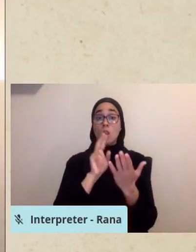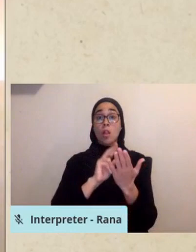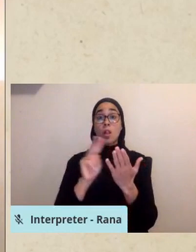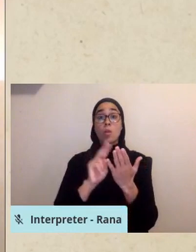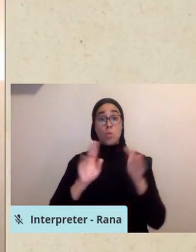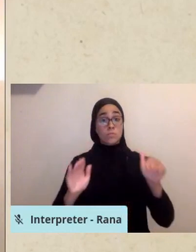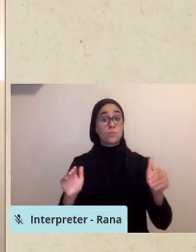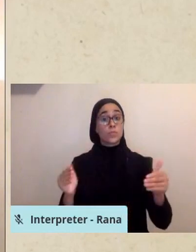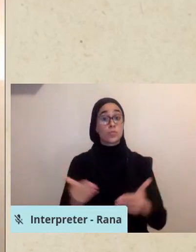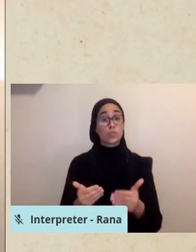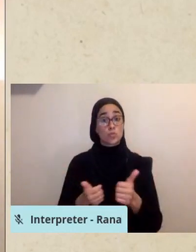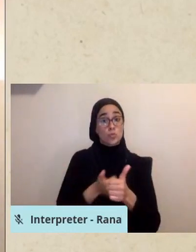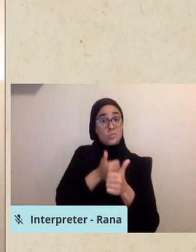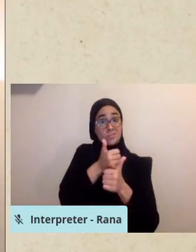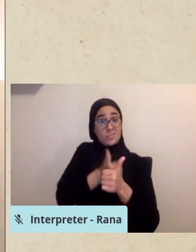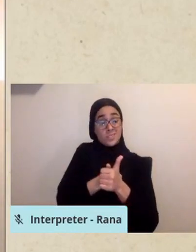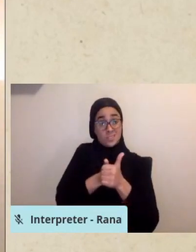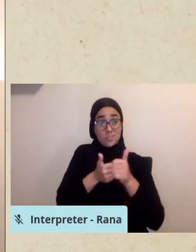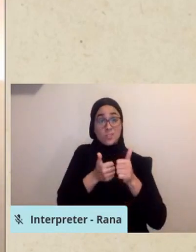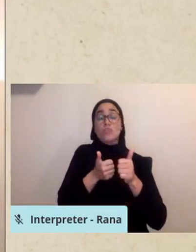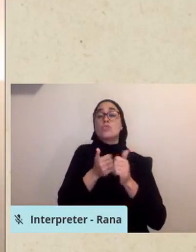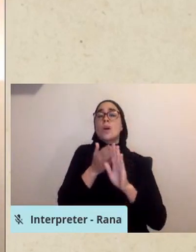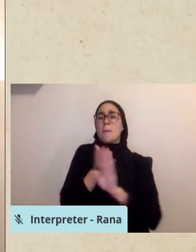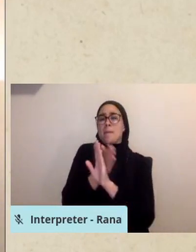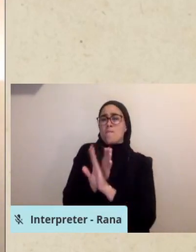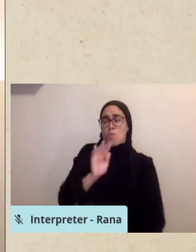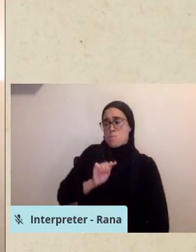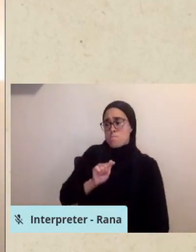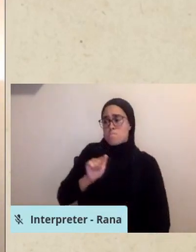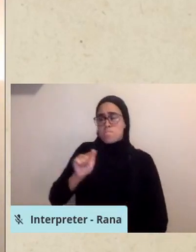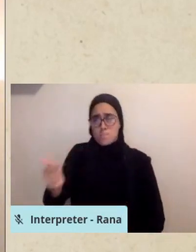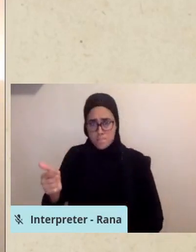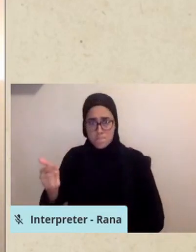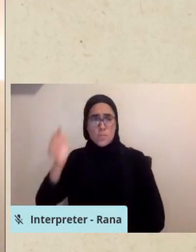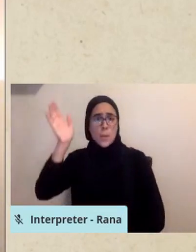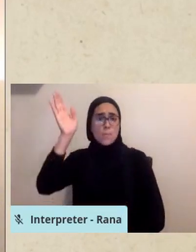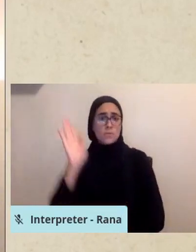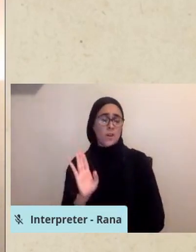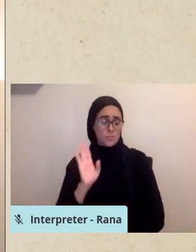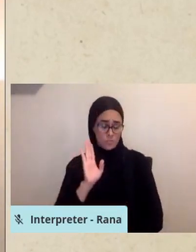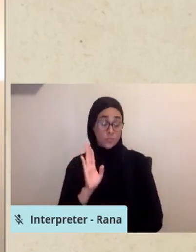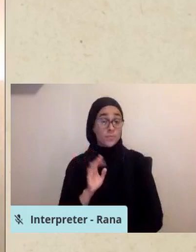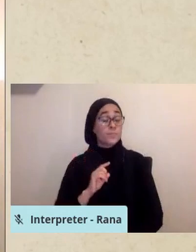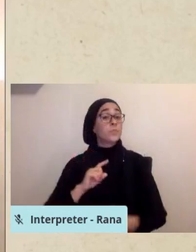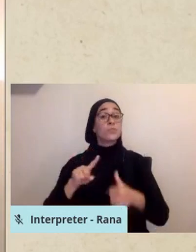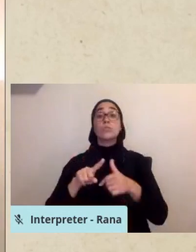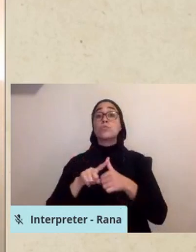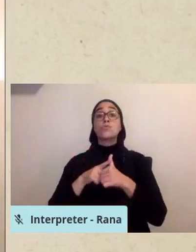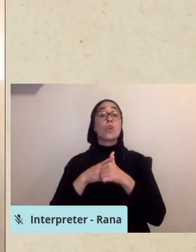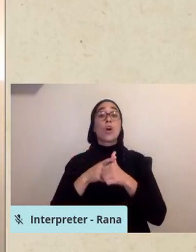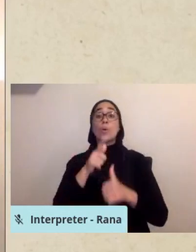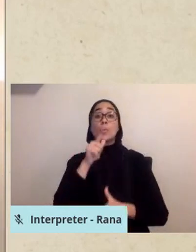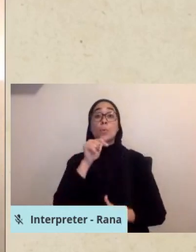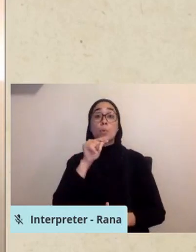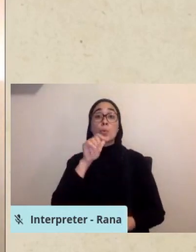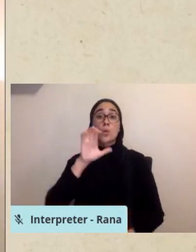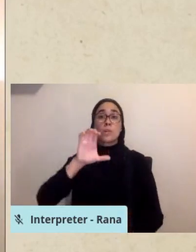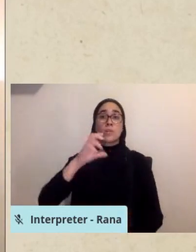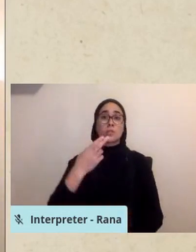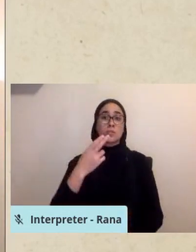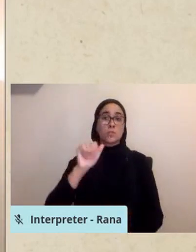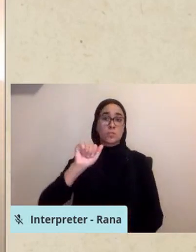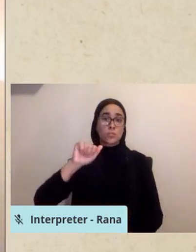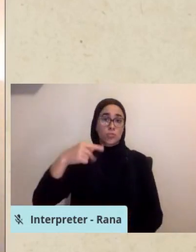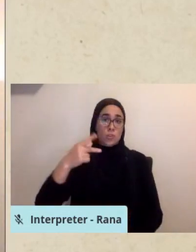of each of our presenters before they speak, and we will begin with Chaplain Khuram Ahmed,